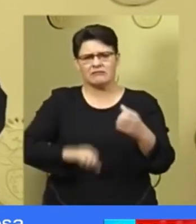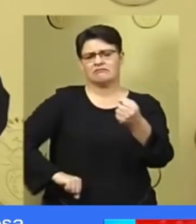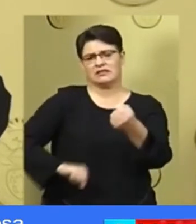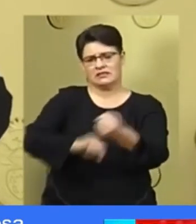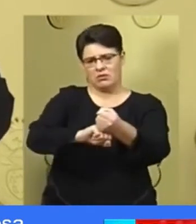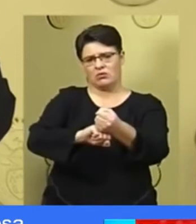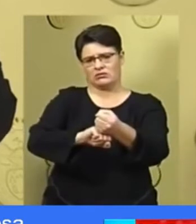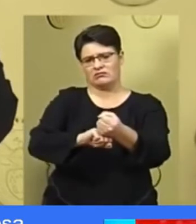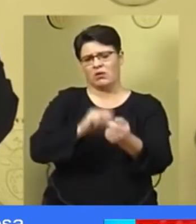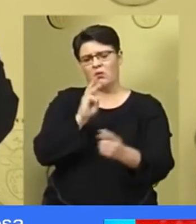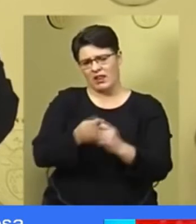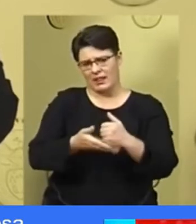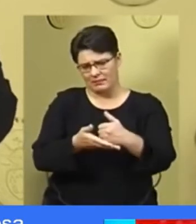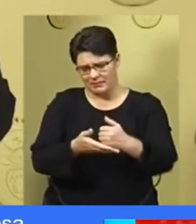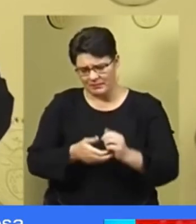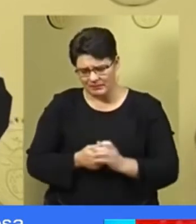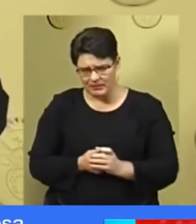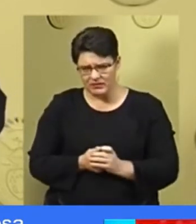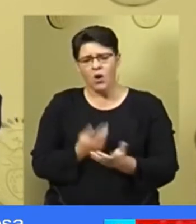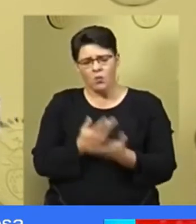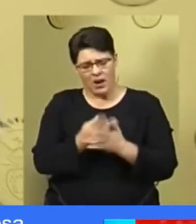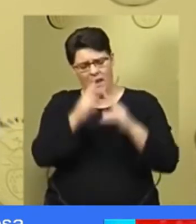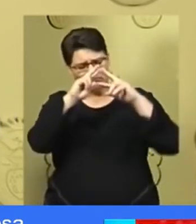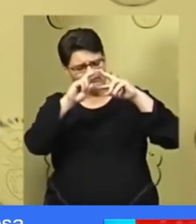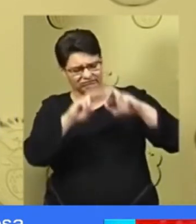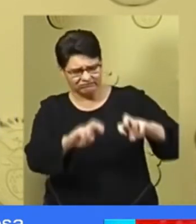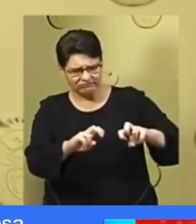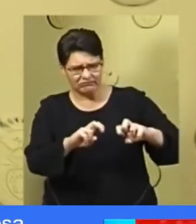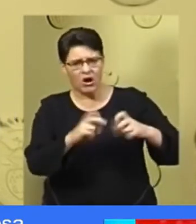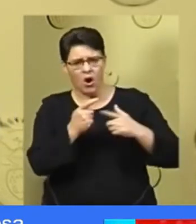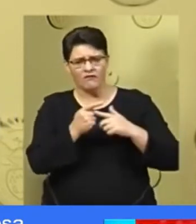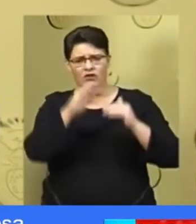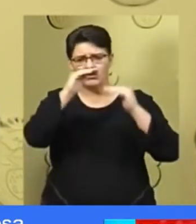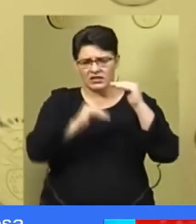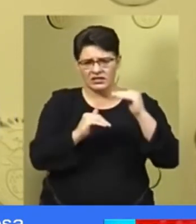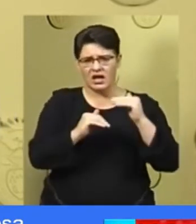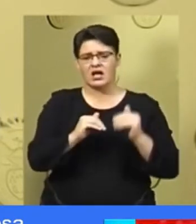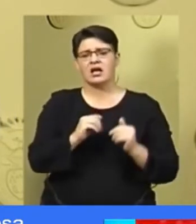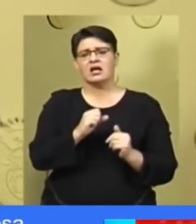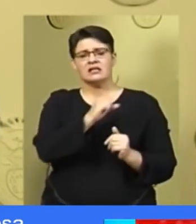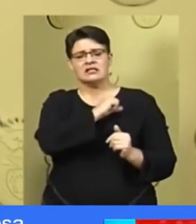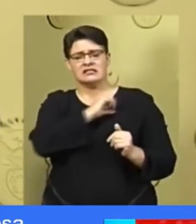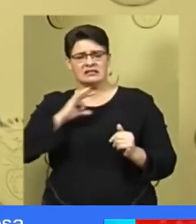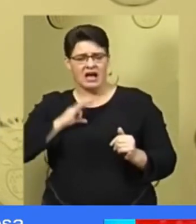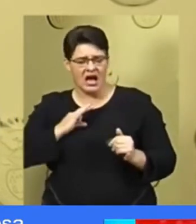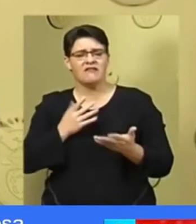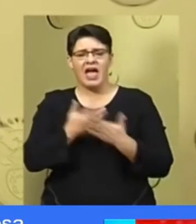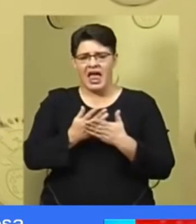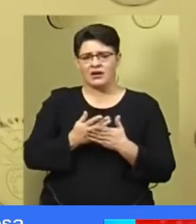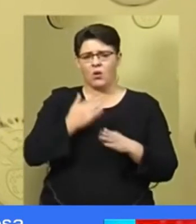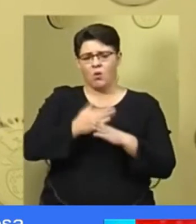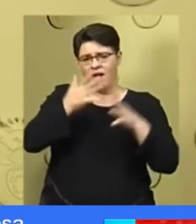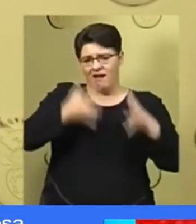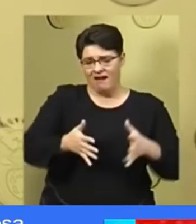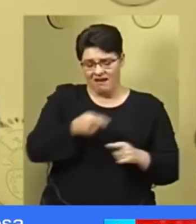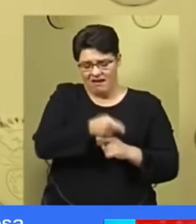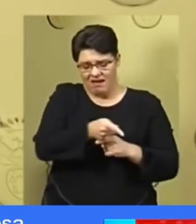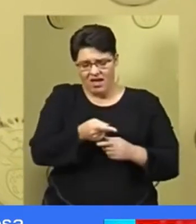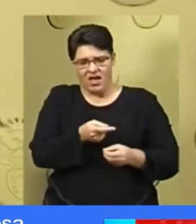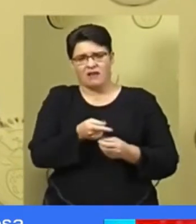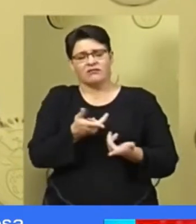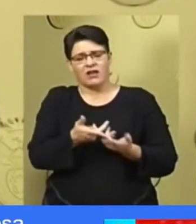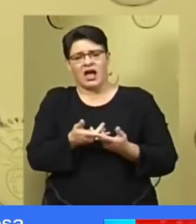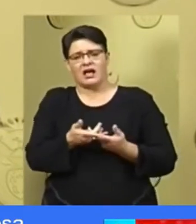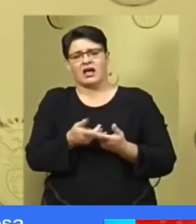We are exploring the temporary reduction of employer and employee contributions to the unemployment insurance fund